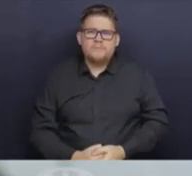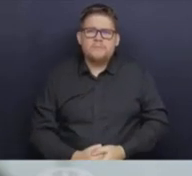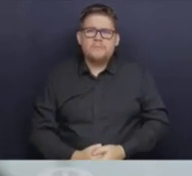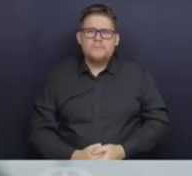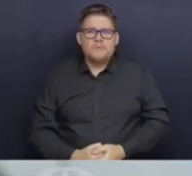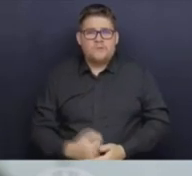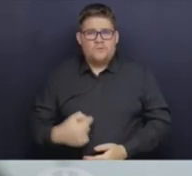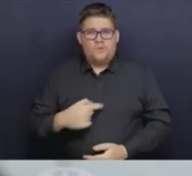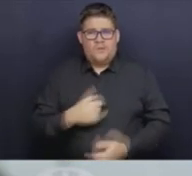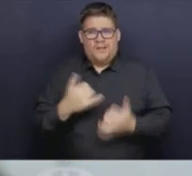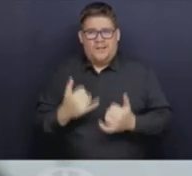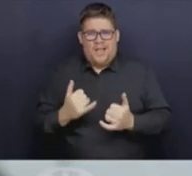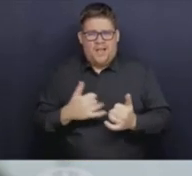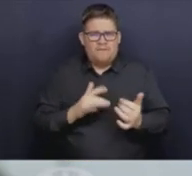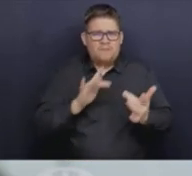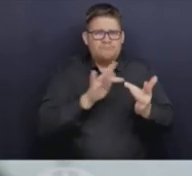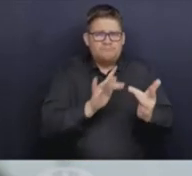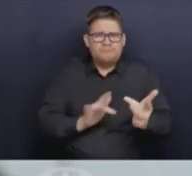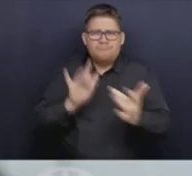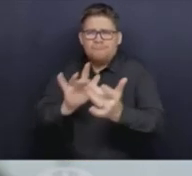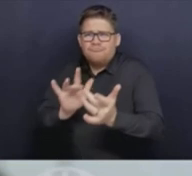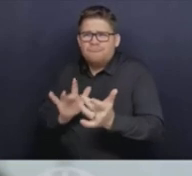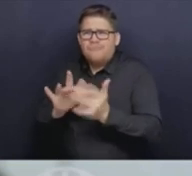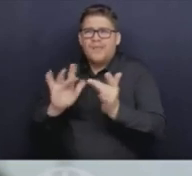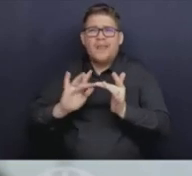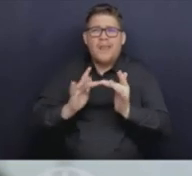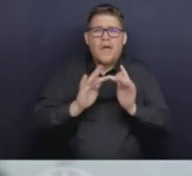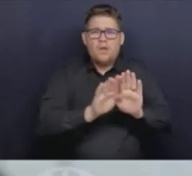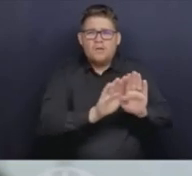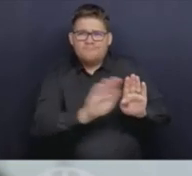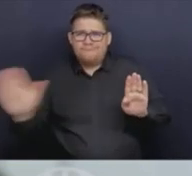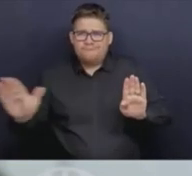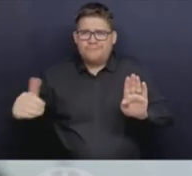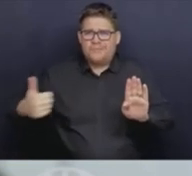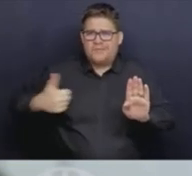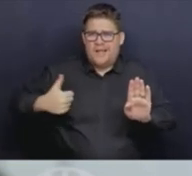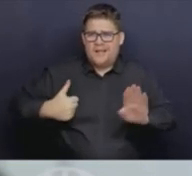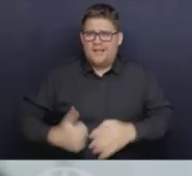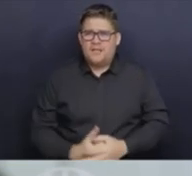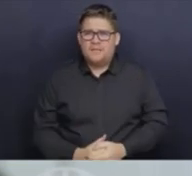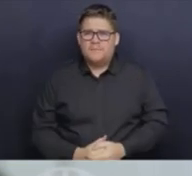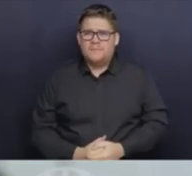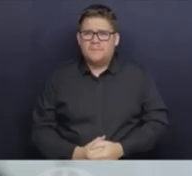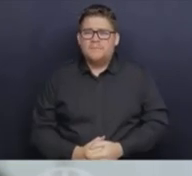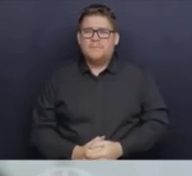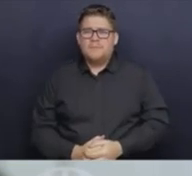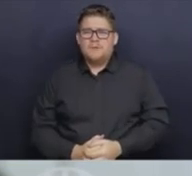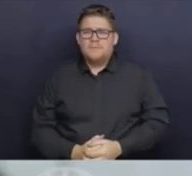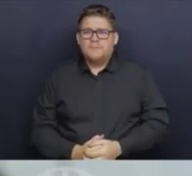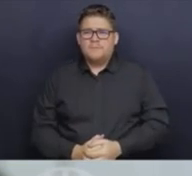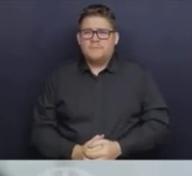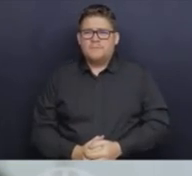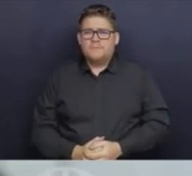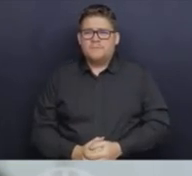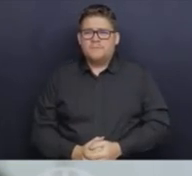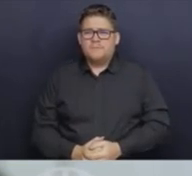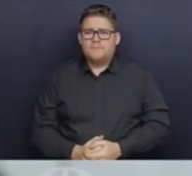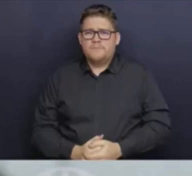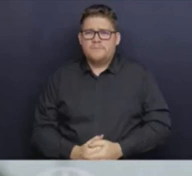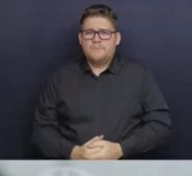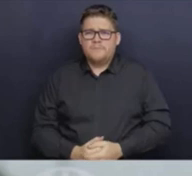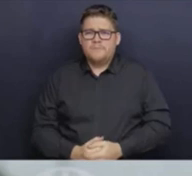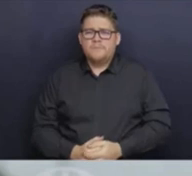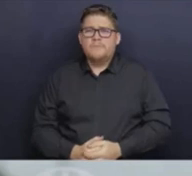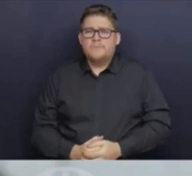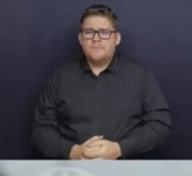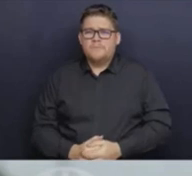SPSN that's been started at the BC CDC way back in the early 2000s. And